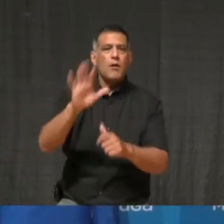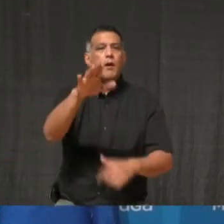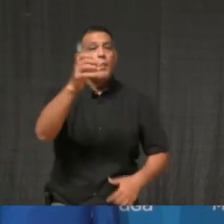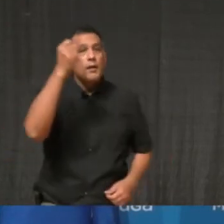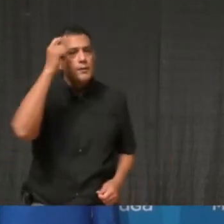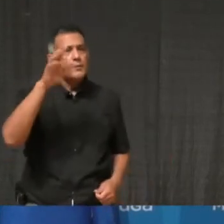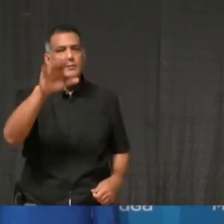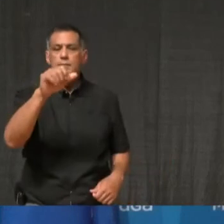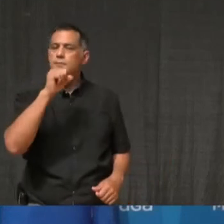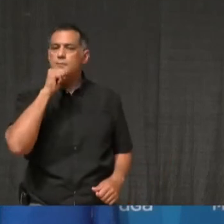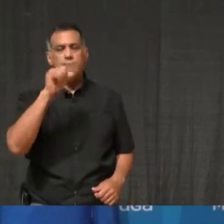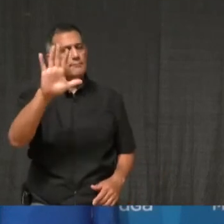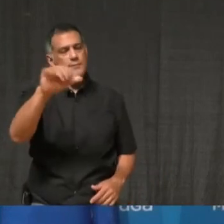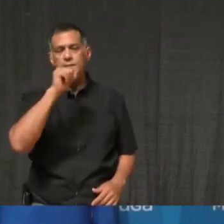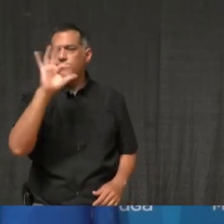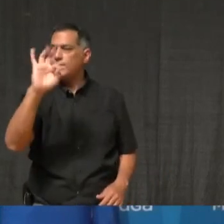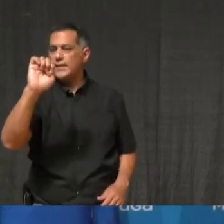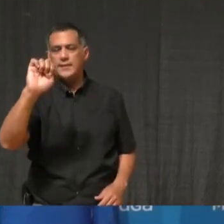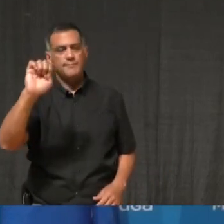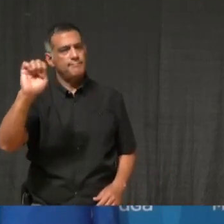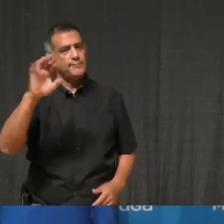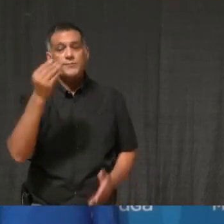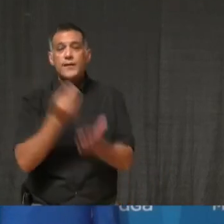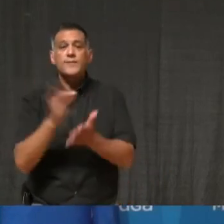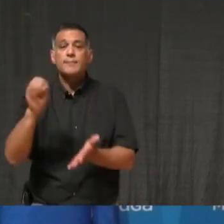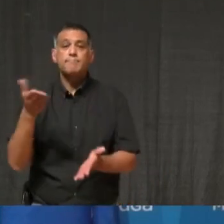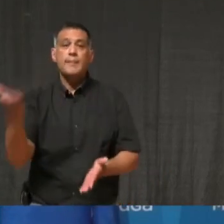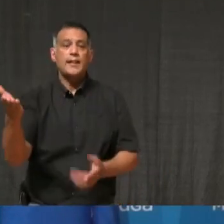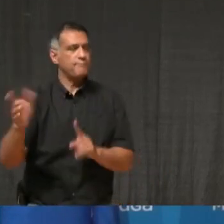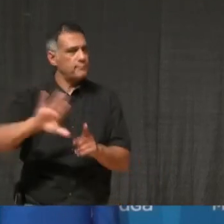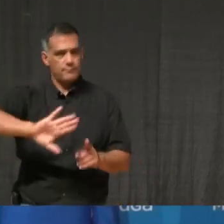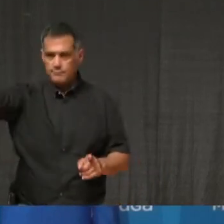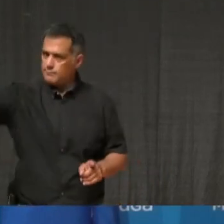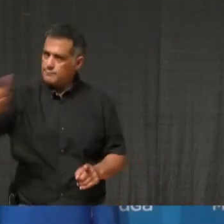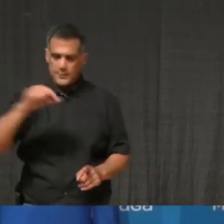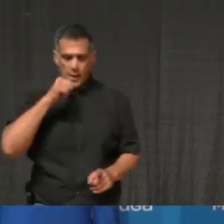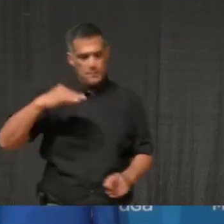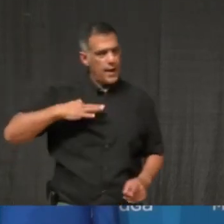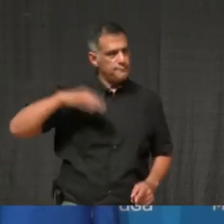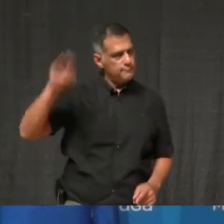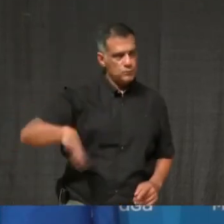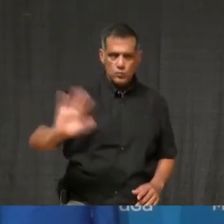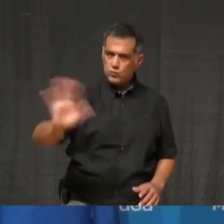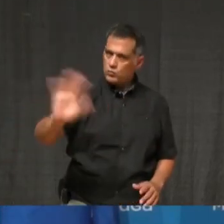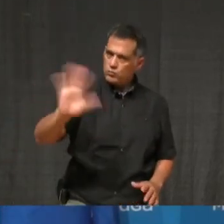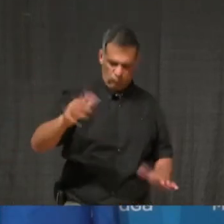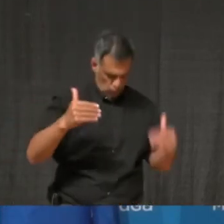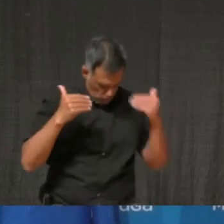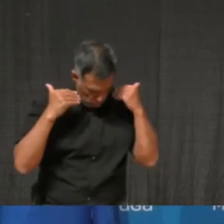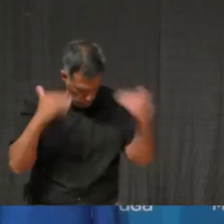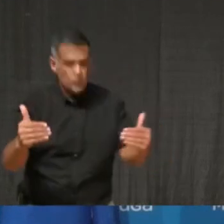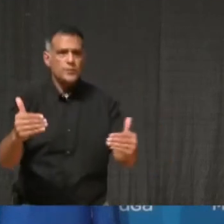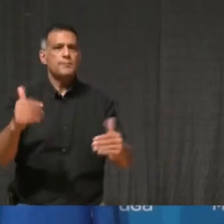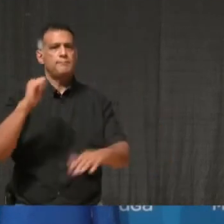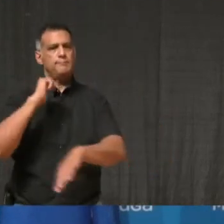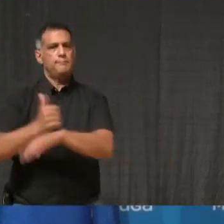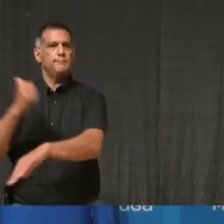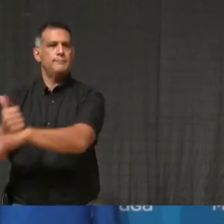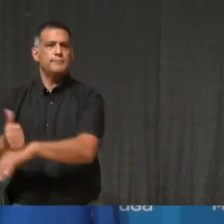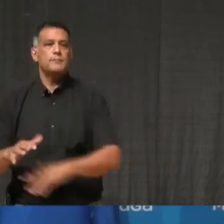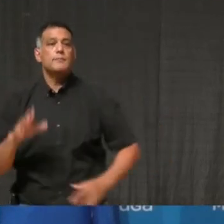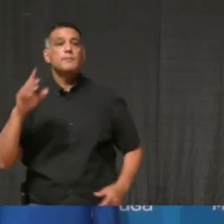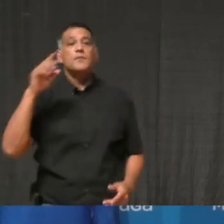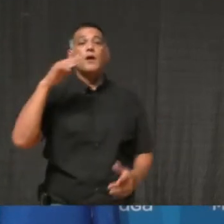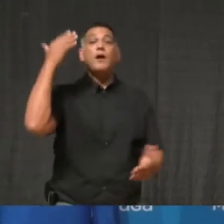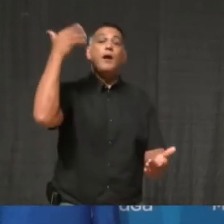the program. Right now, it's been extended to November 15th, and early in November, there will be a report brought to Council